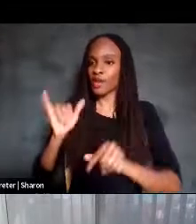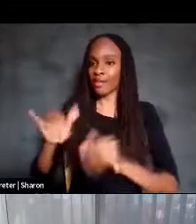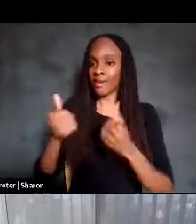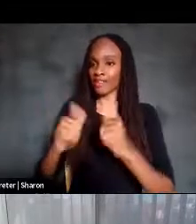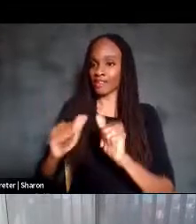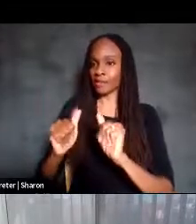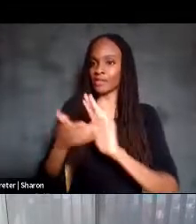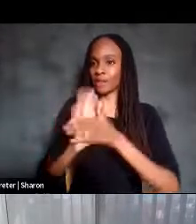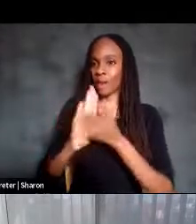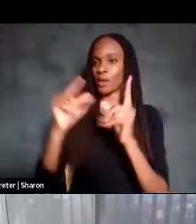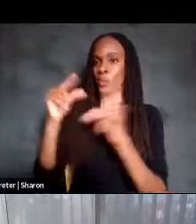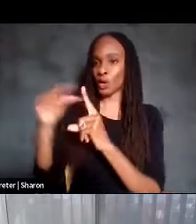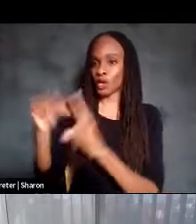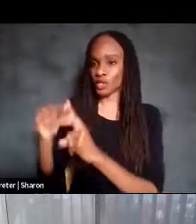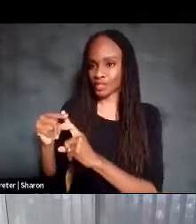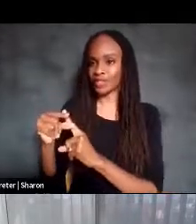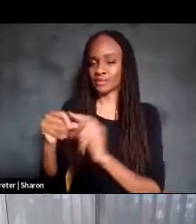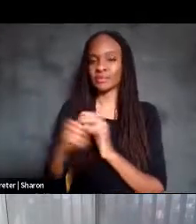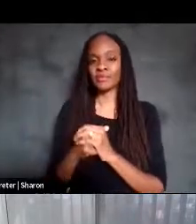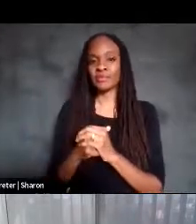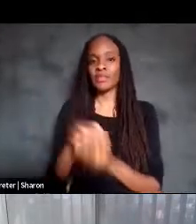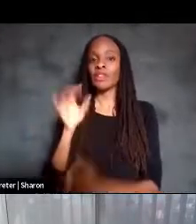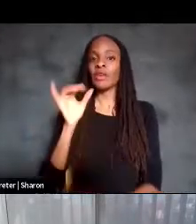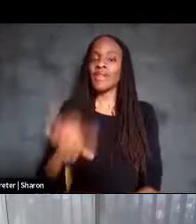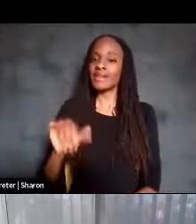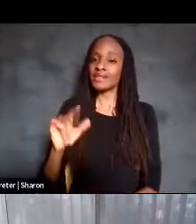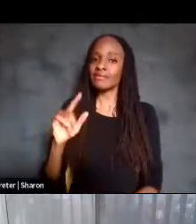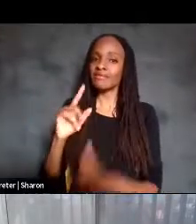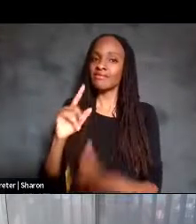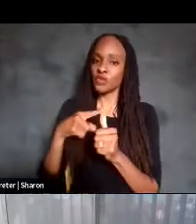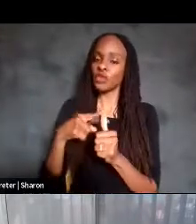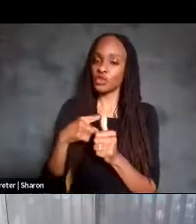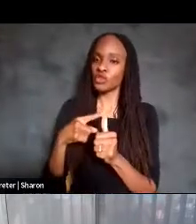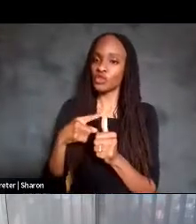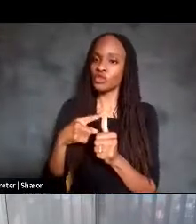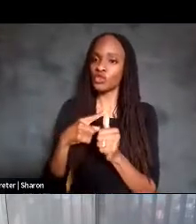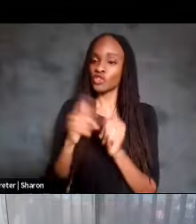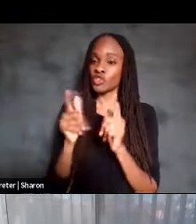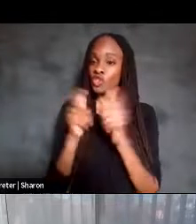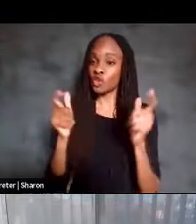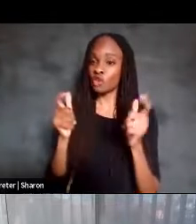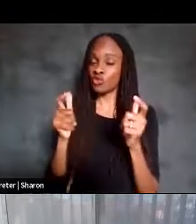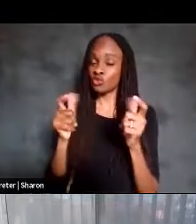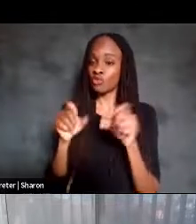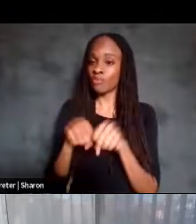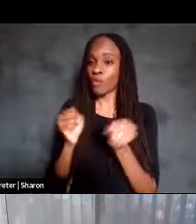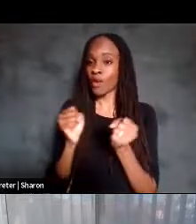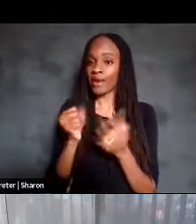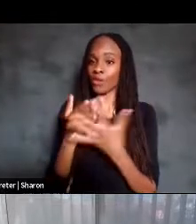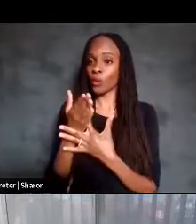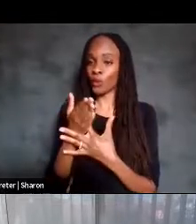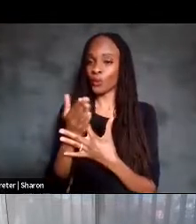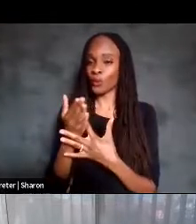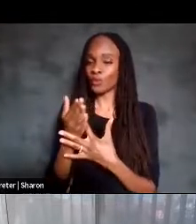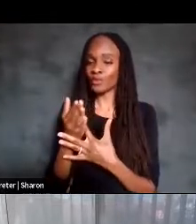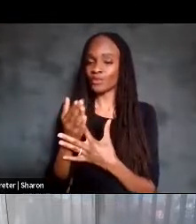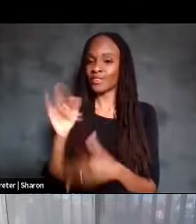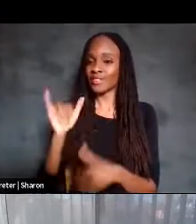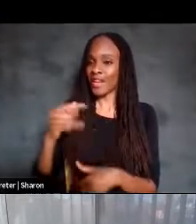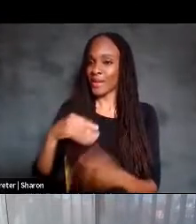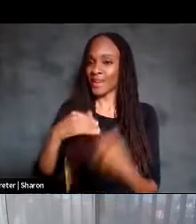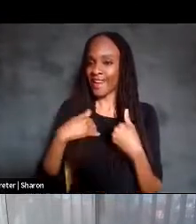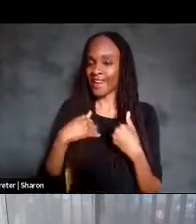Okay. So that was kind of the first major breakthrough that we had with Pancho, but we didn't want to stop there.